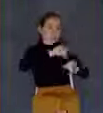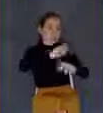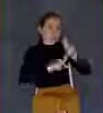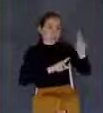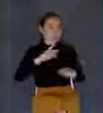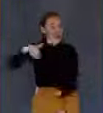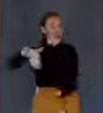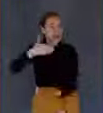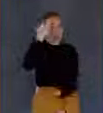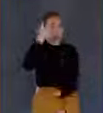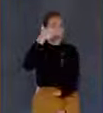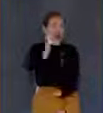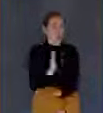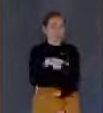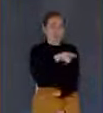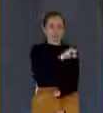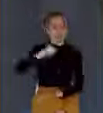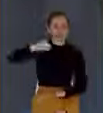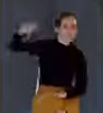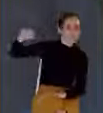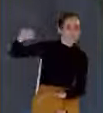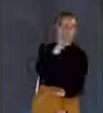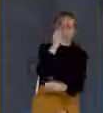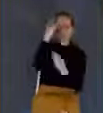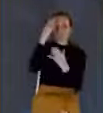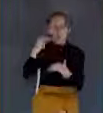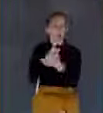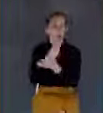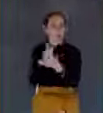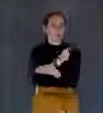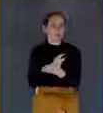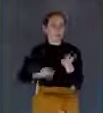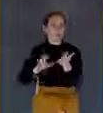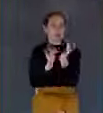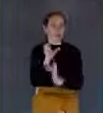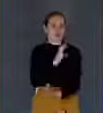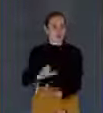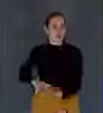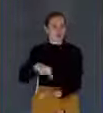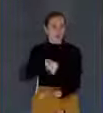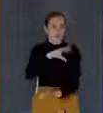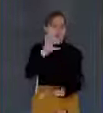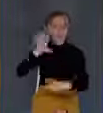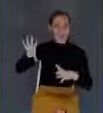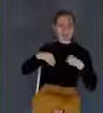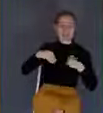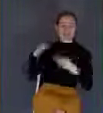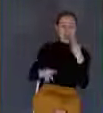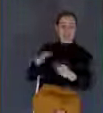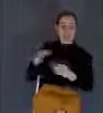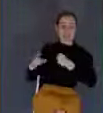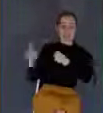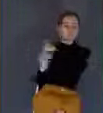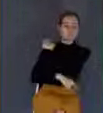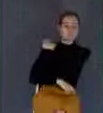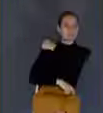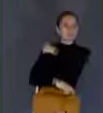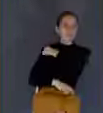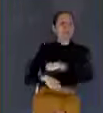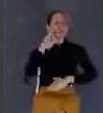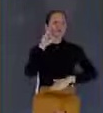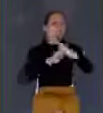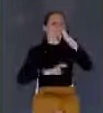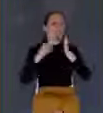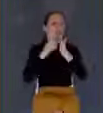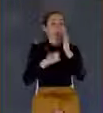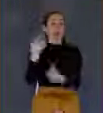and that obey not the gospel of our Lord Jesus Christ. Revelation 19 says, When he comes back, he will slay